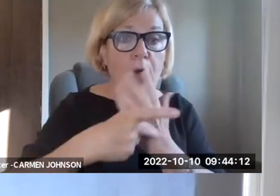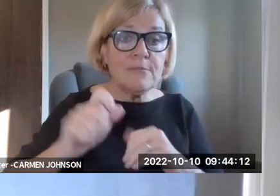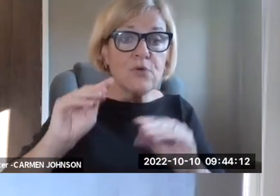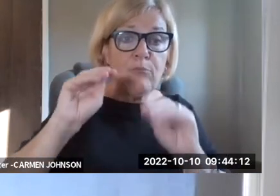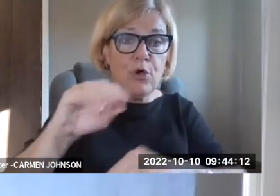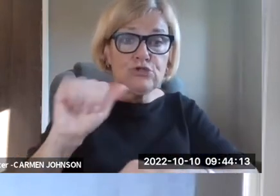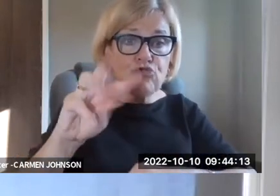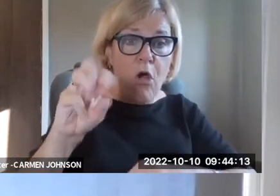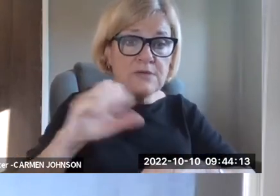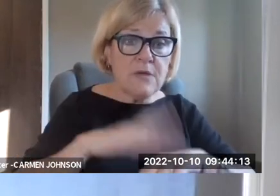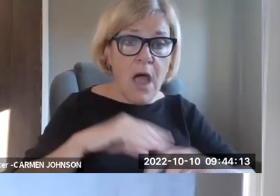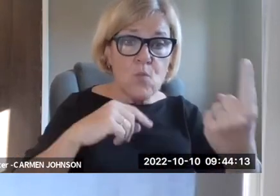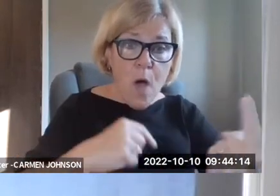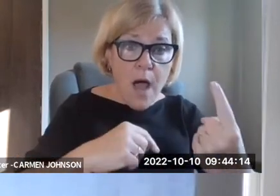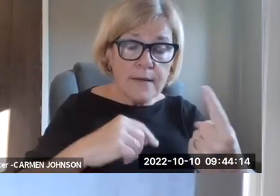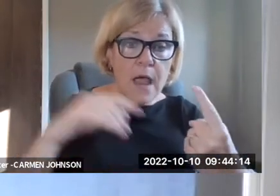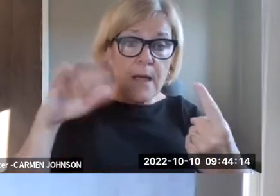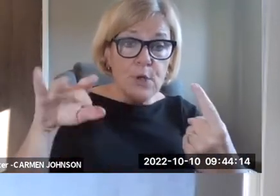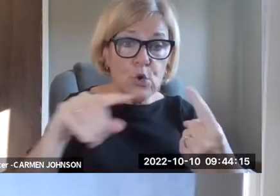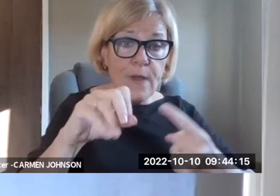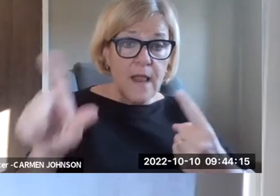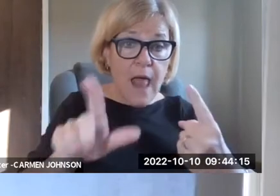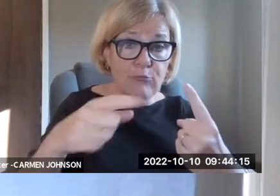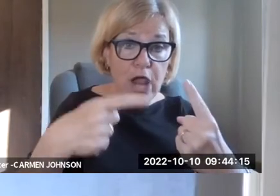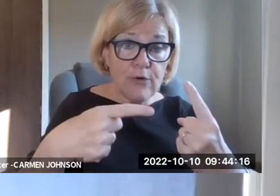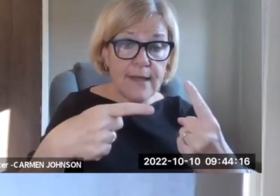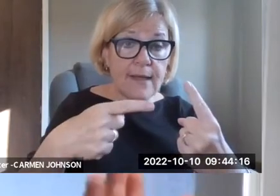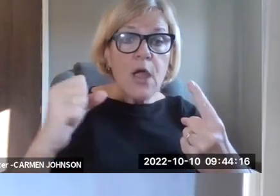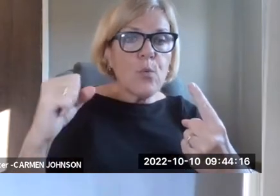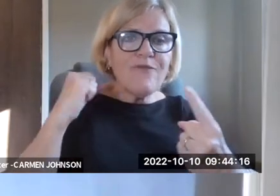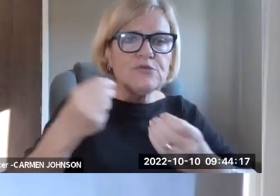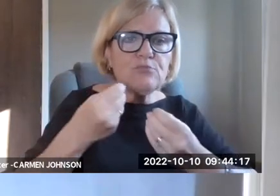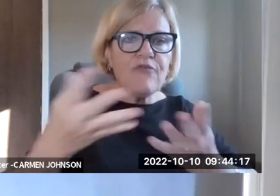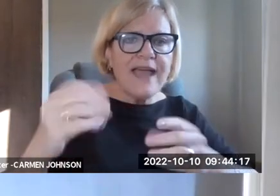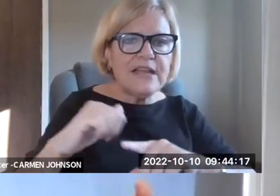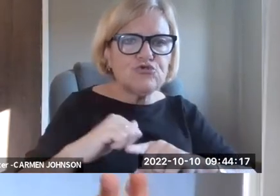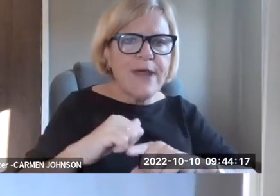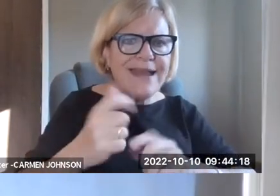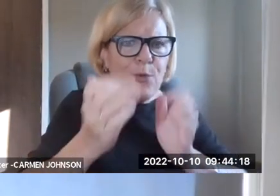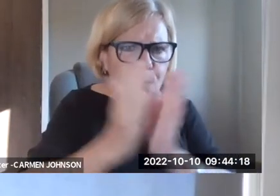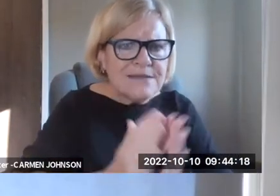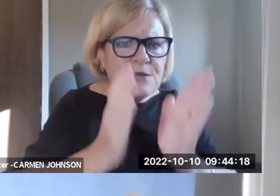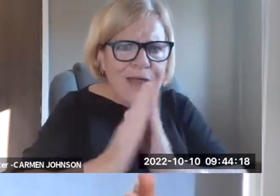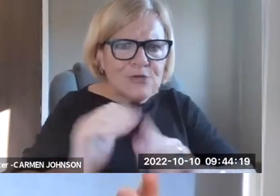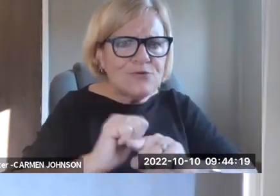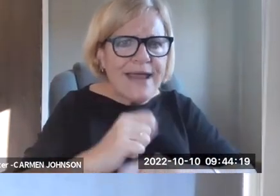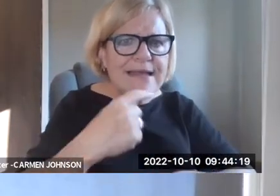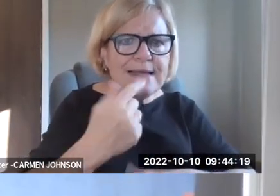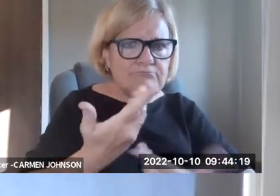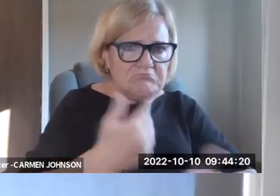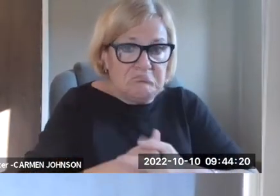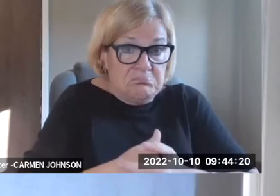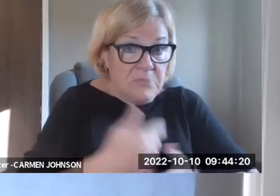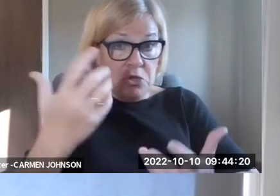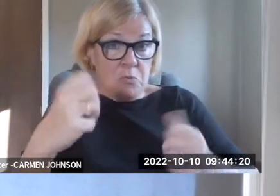our client, Mr. Maccas had requested a screen, screen reading program. And so they installed JAWS on one, uh, computer